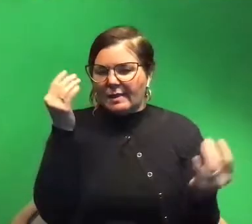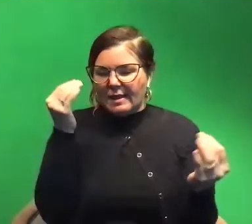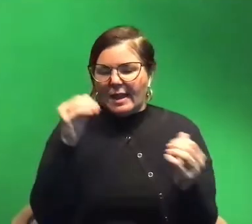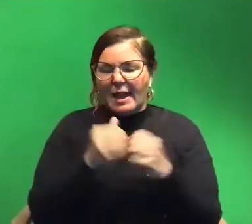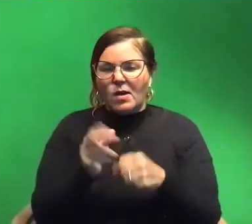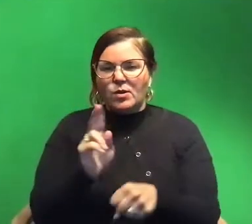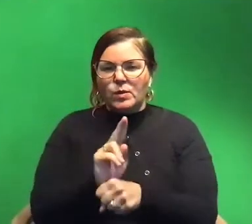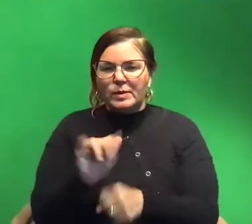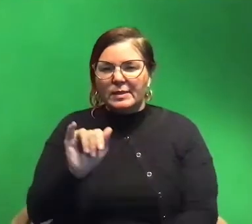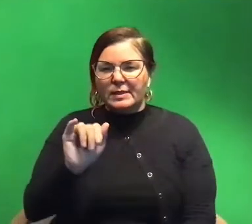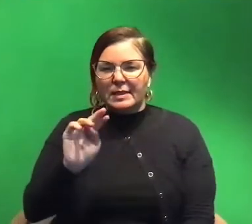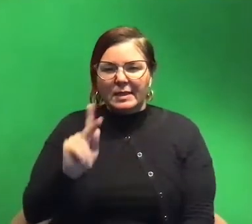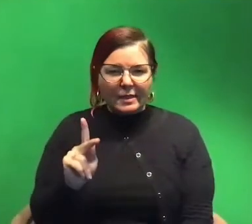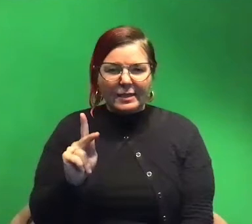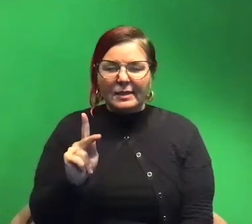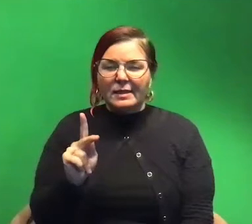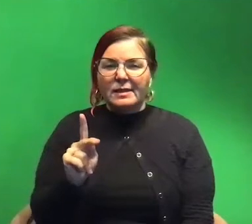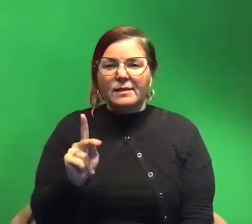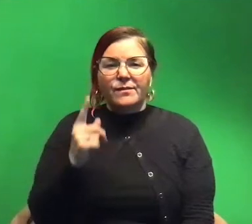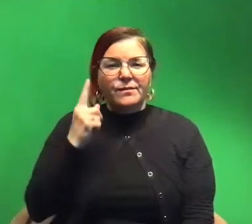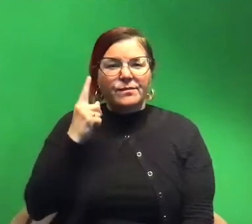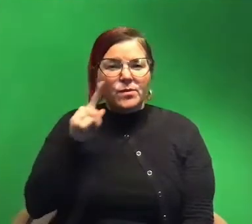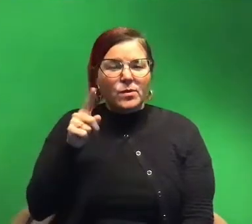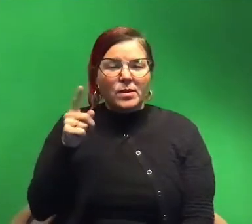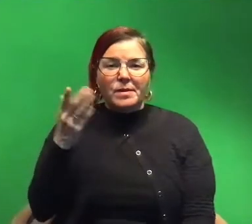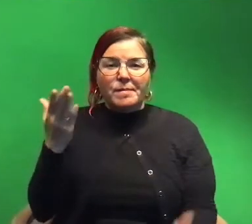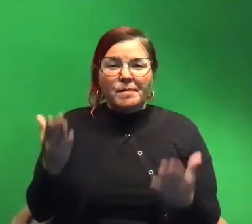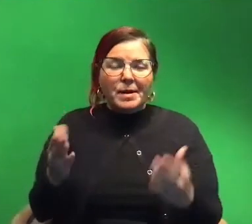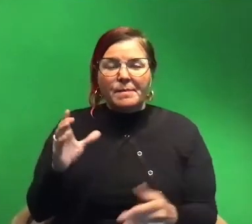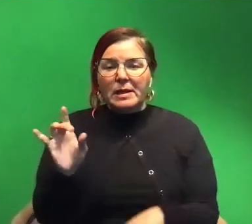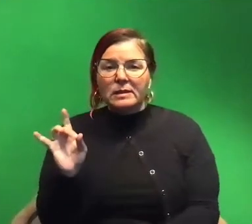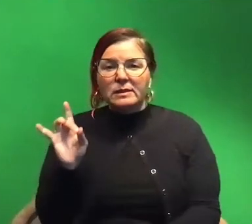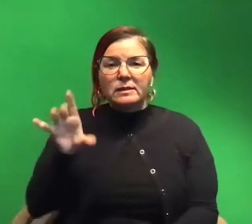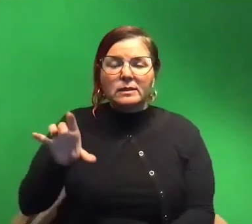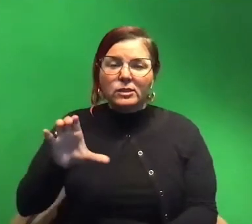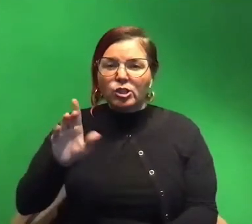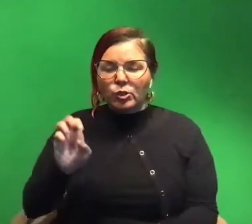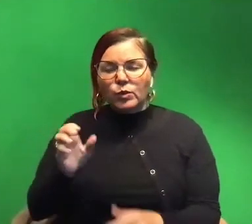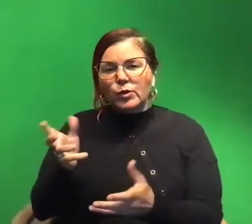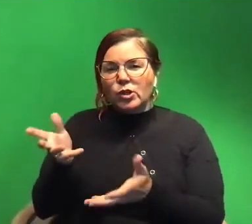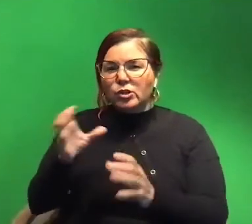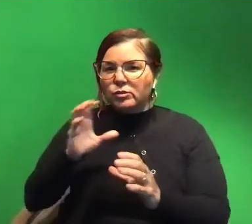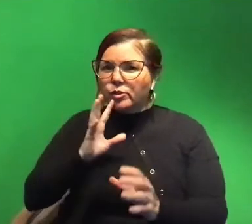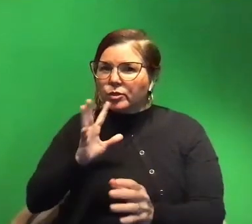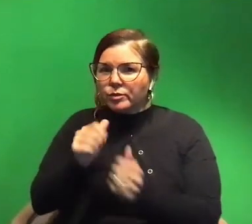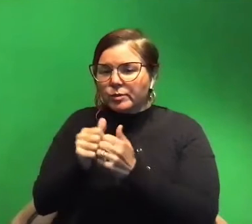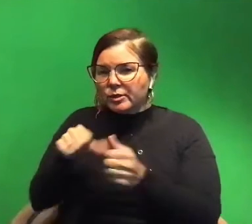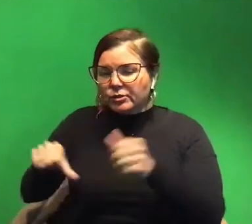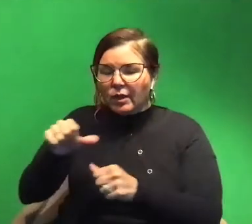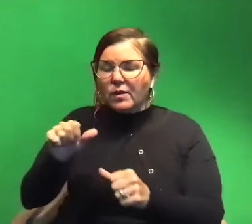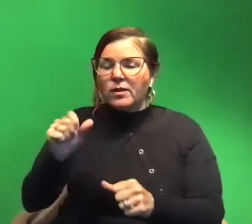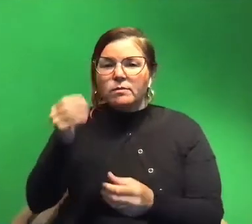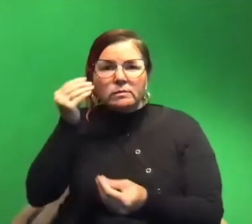ink. Um as like maybe a cue when they're talking to each other. If there's a predator around as well.